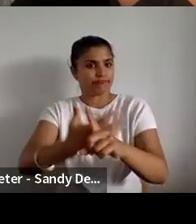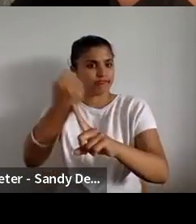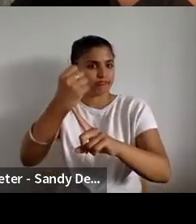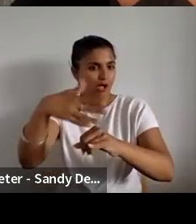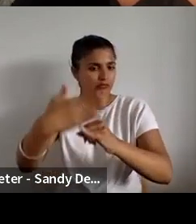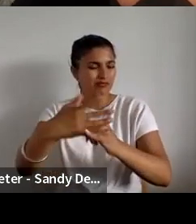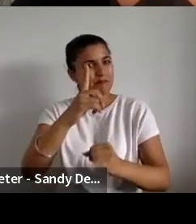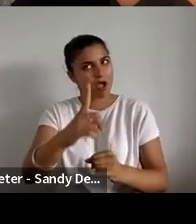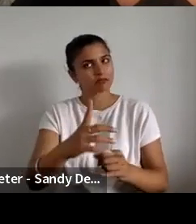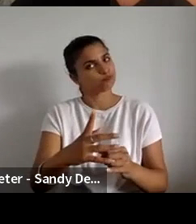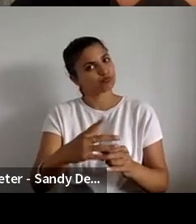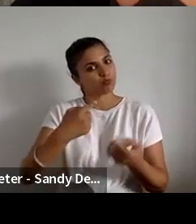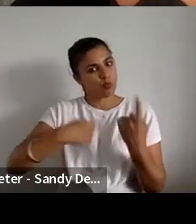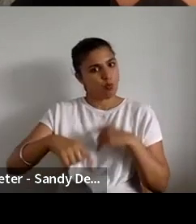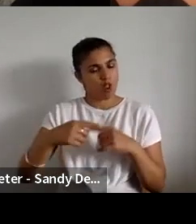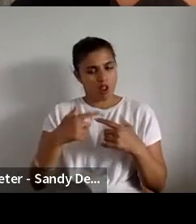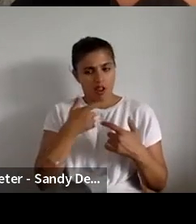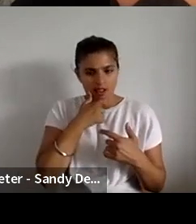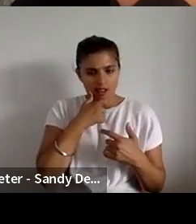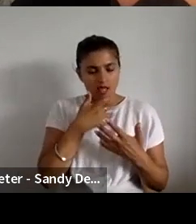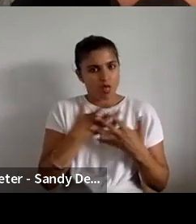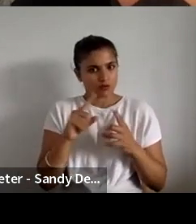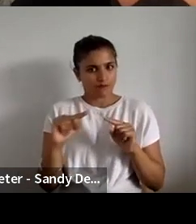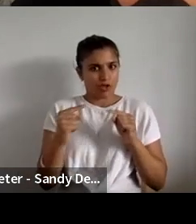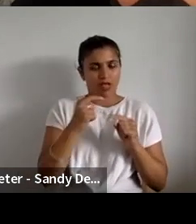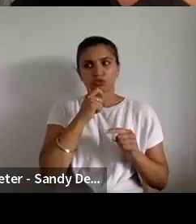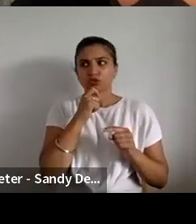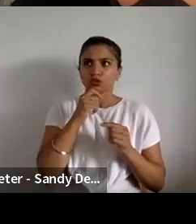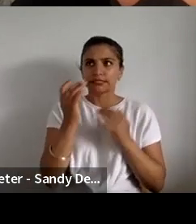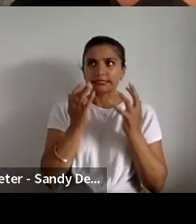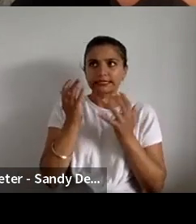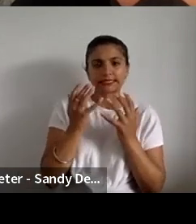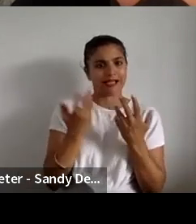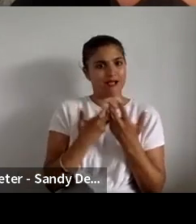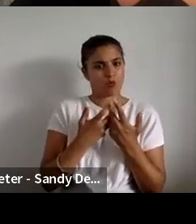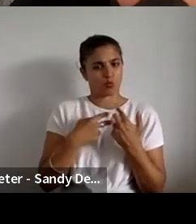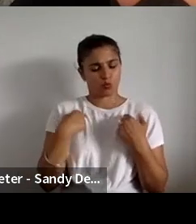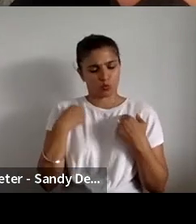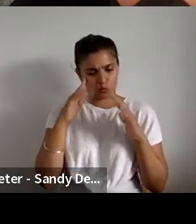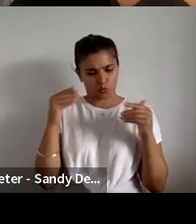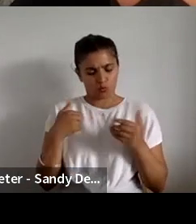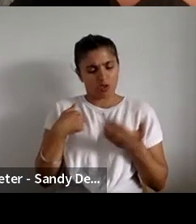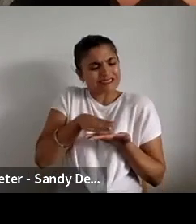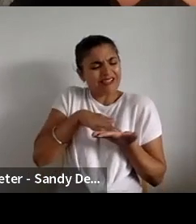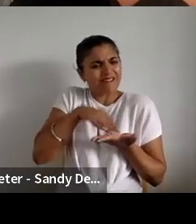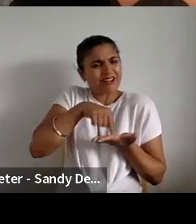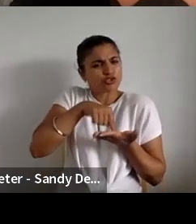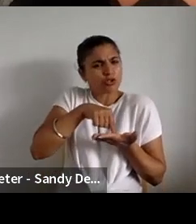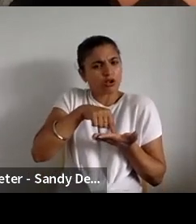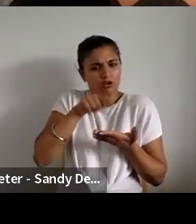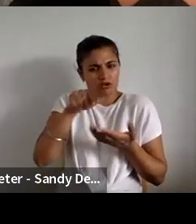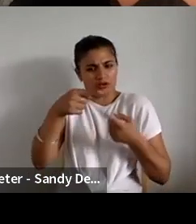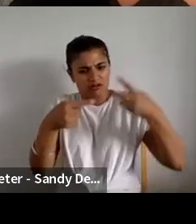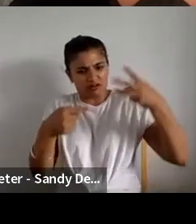very challenging questions around our kind of definitions of what these things are.